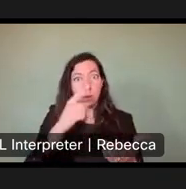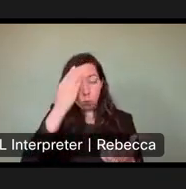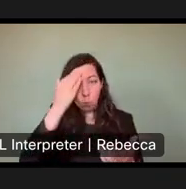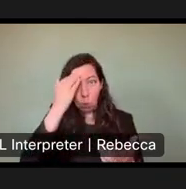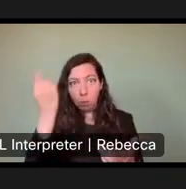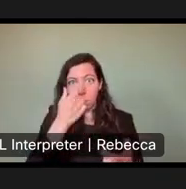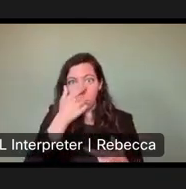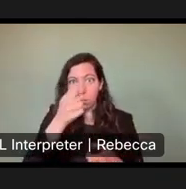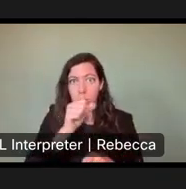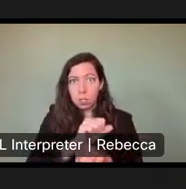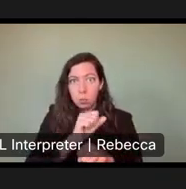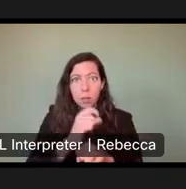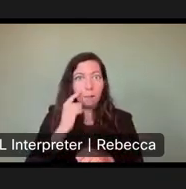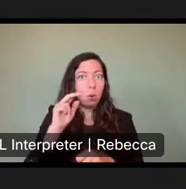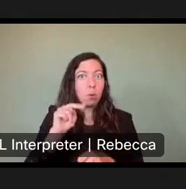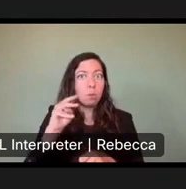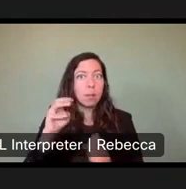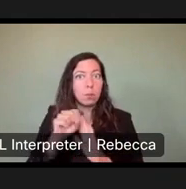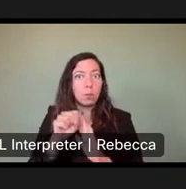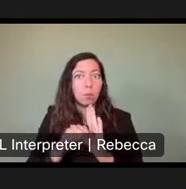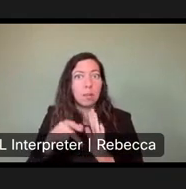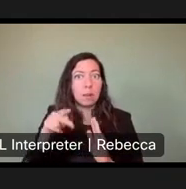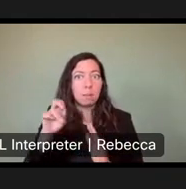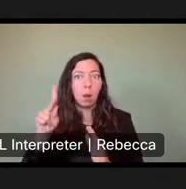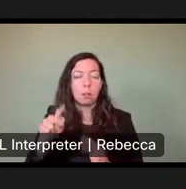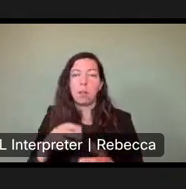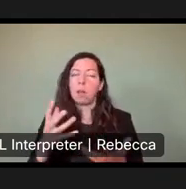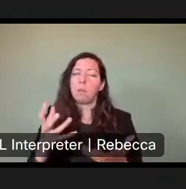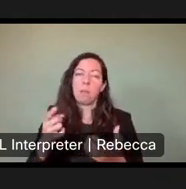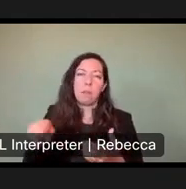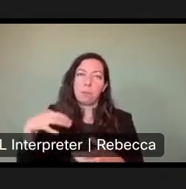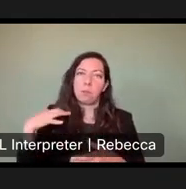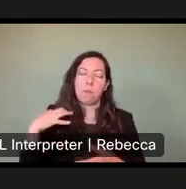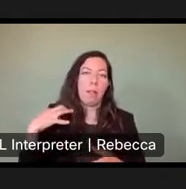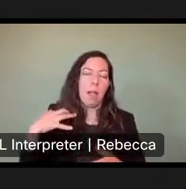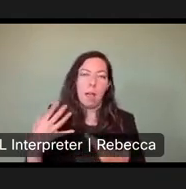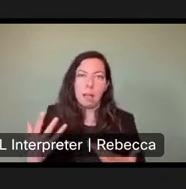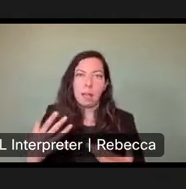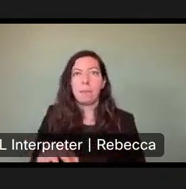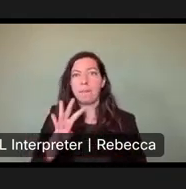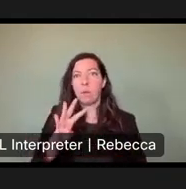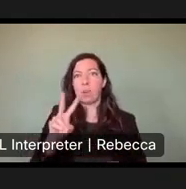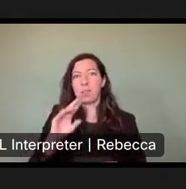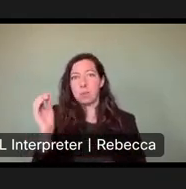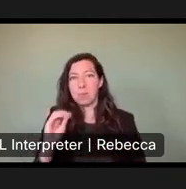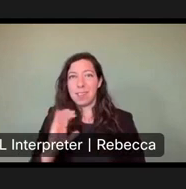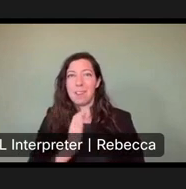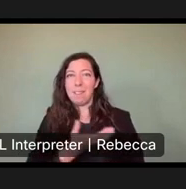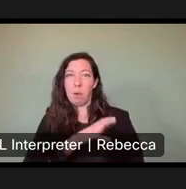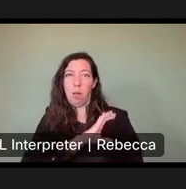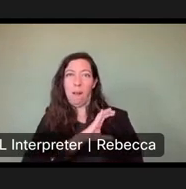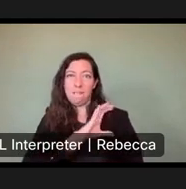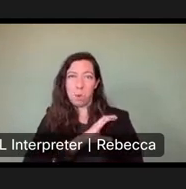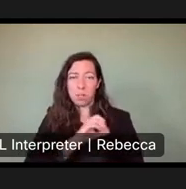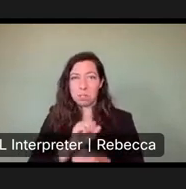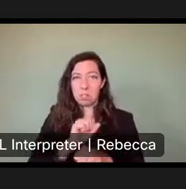We'd love to have them apply, uh, but 42% of our law enforcement positions are vacant across the system. And as you